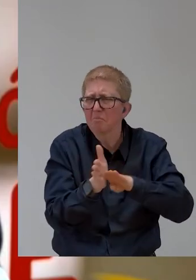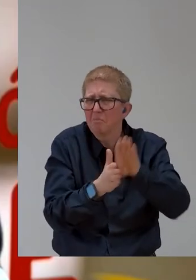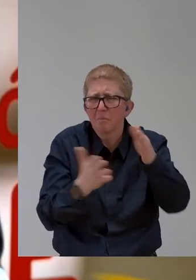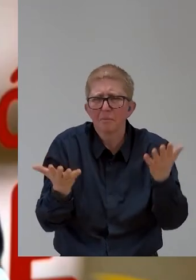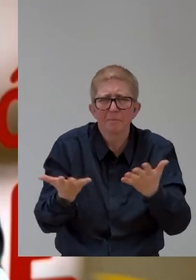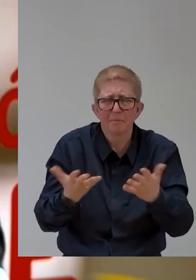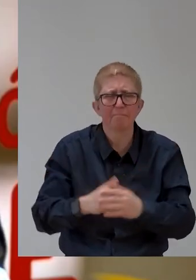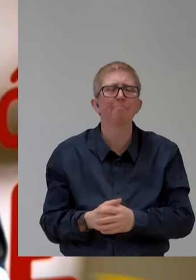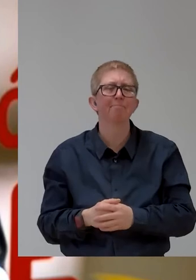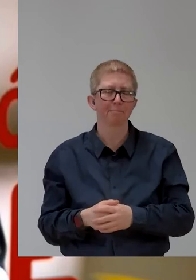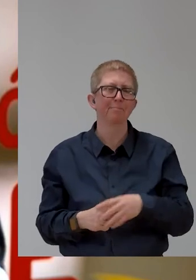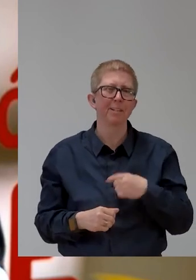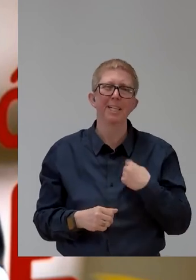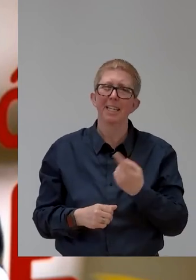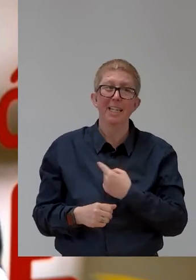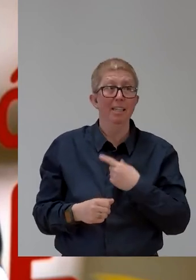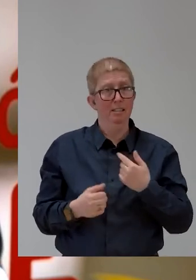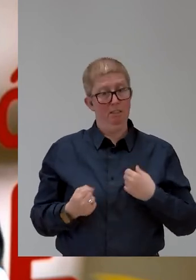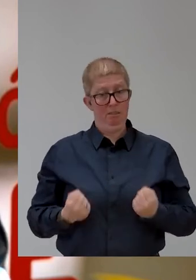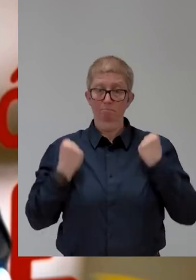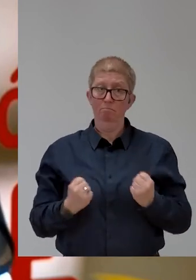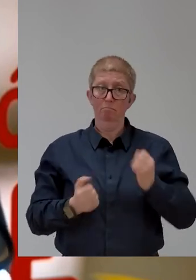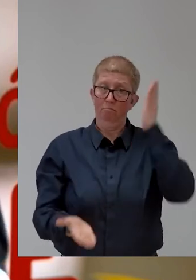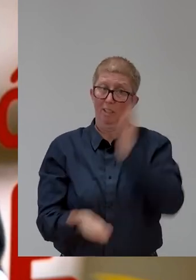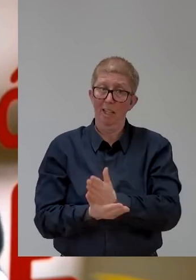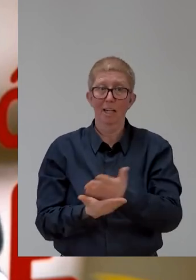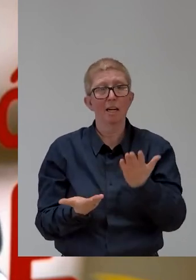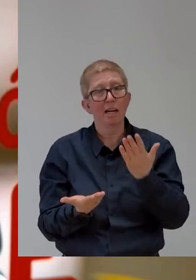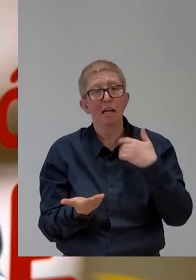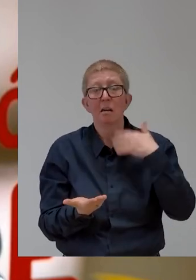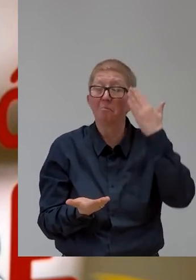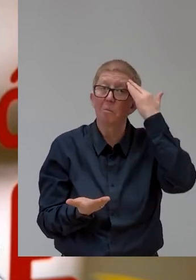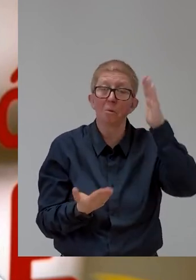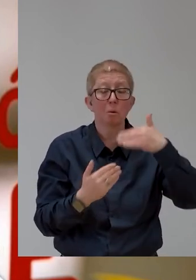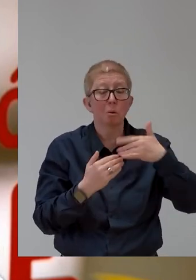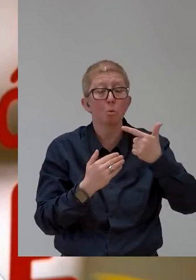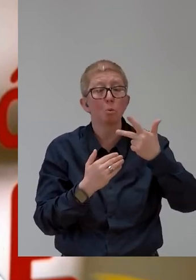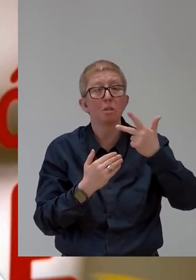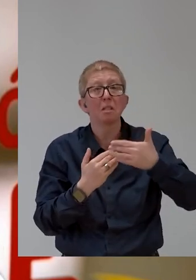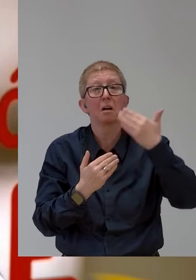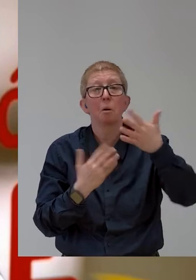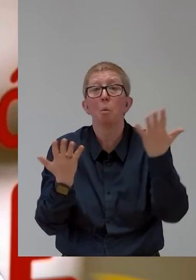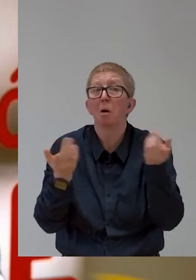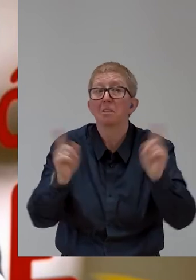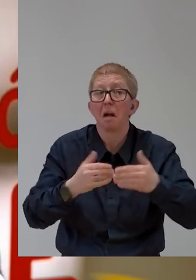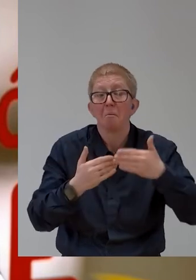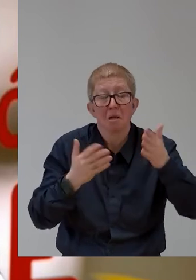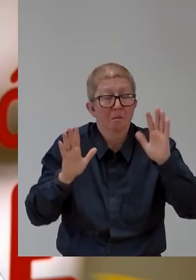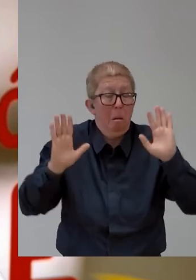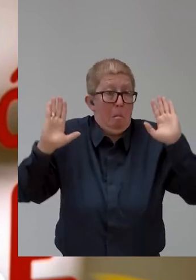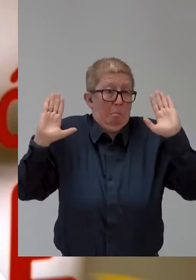Well, not sure what's going to happen in two or three years. What I can tell you is looking ahead to